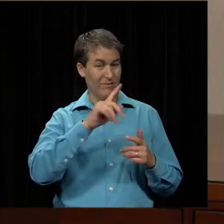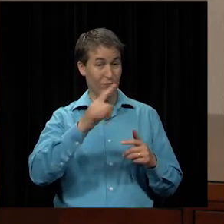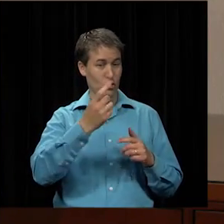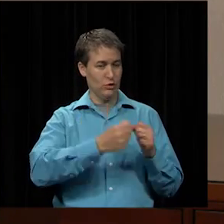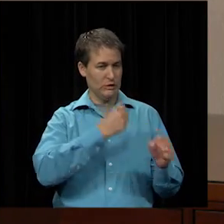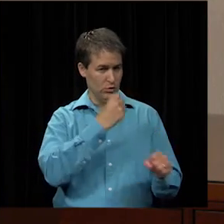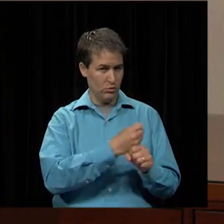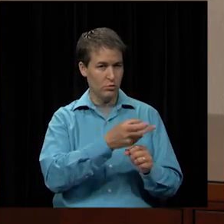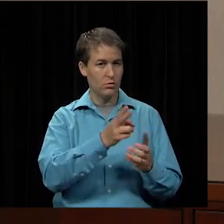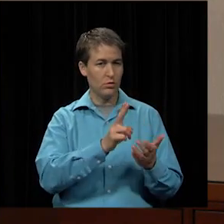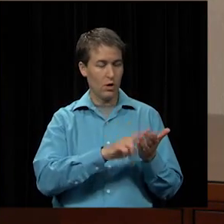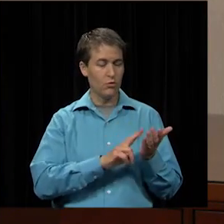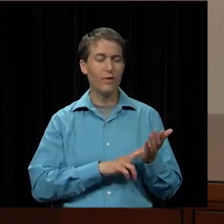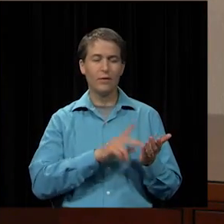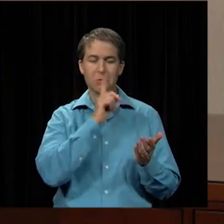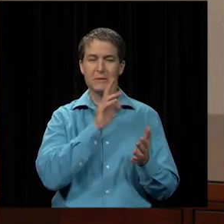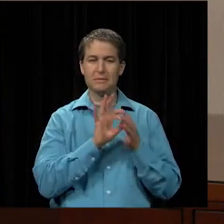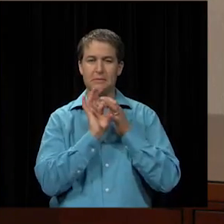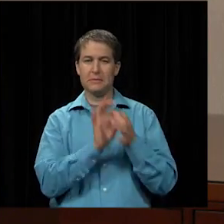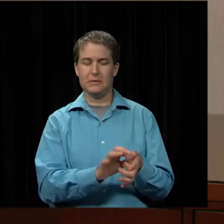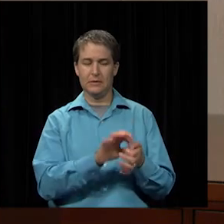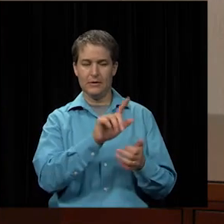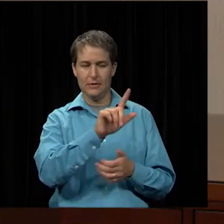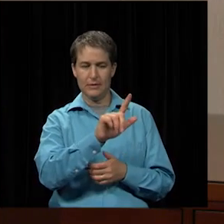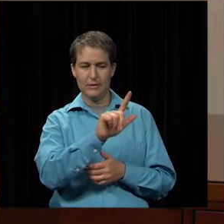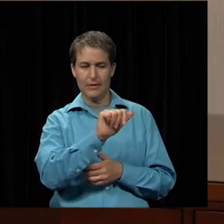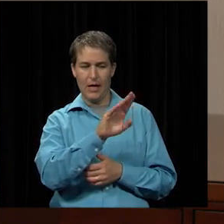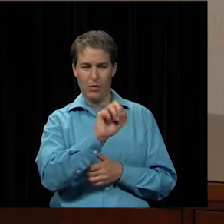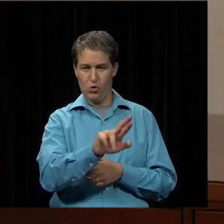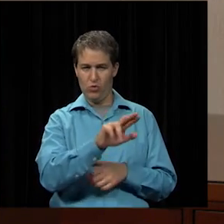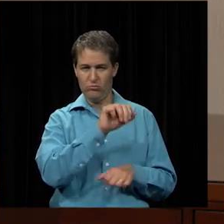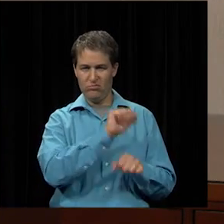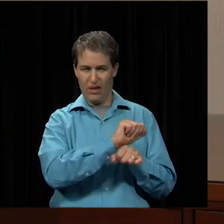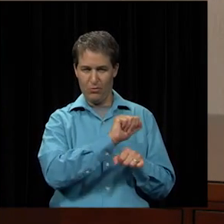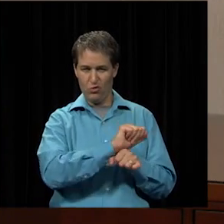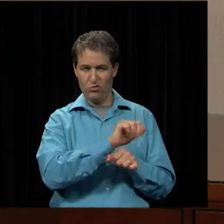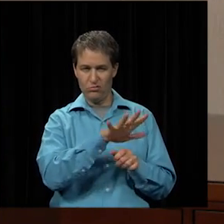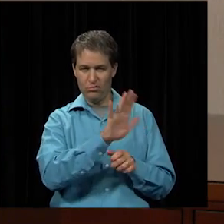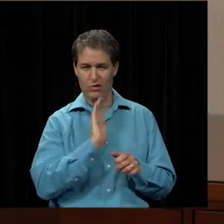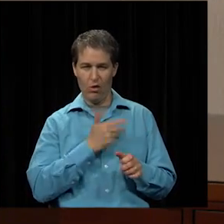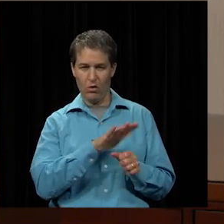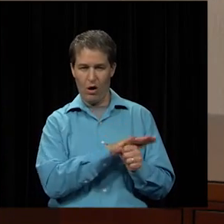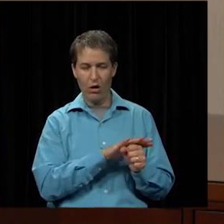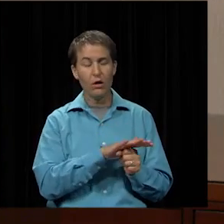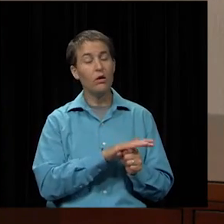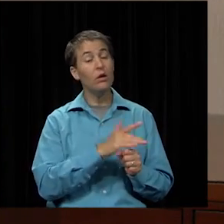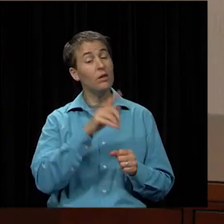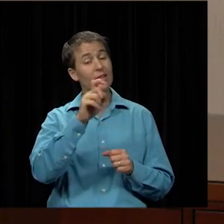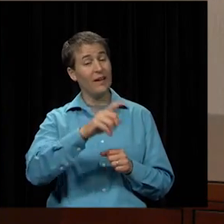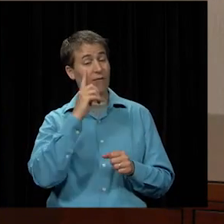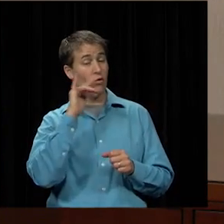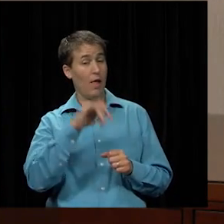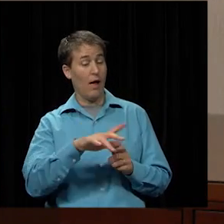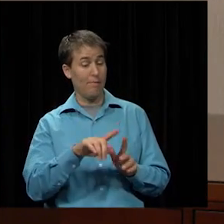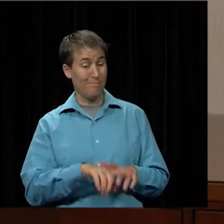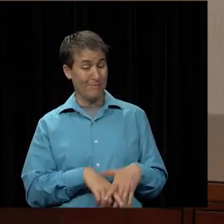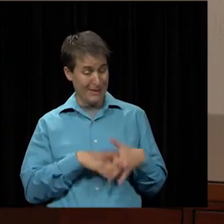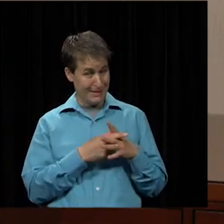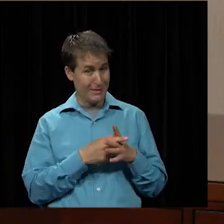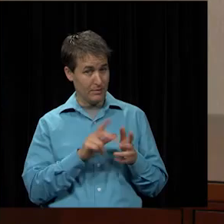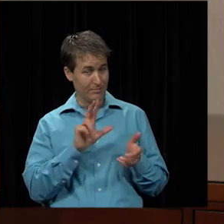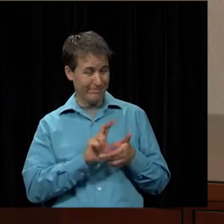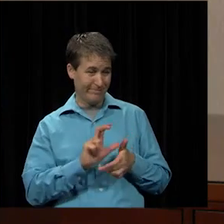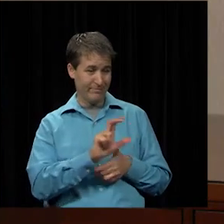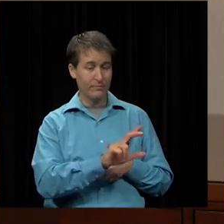labor trends going on in the area the need for that front end load is